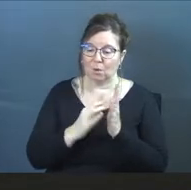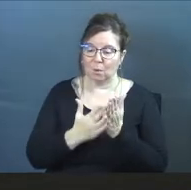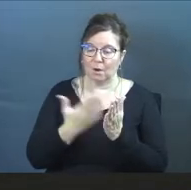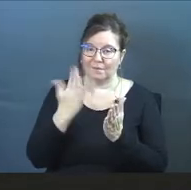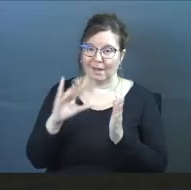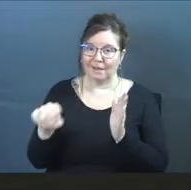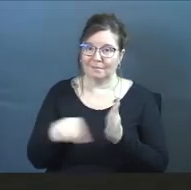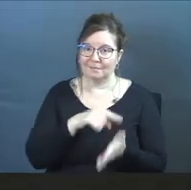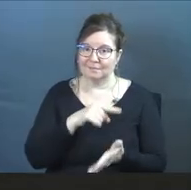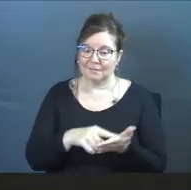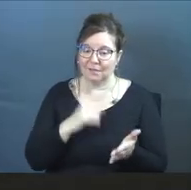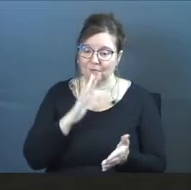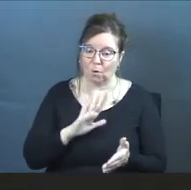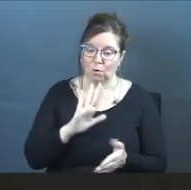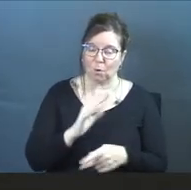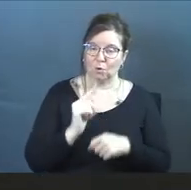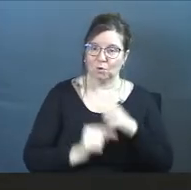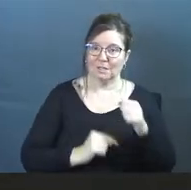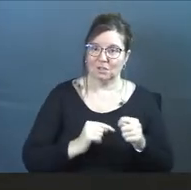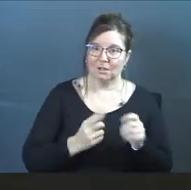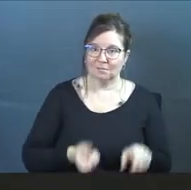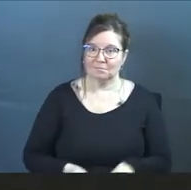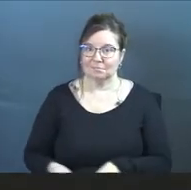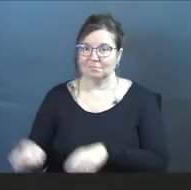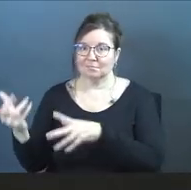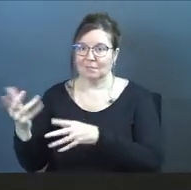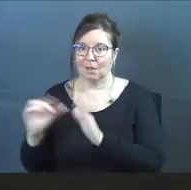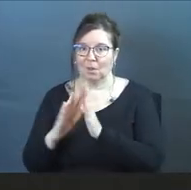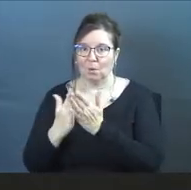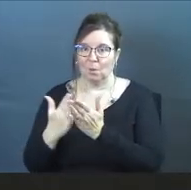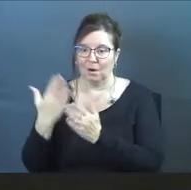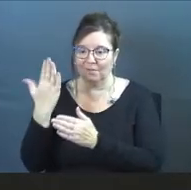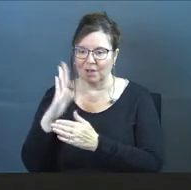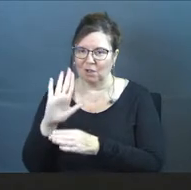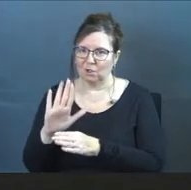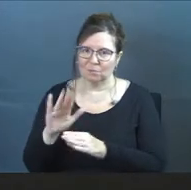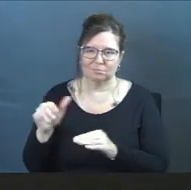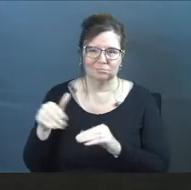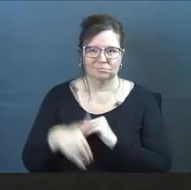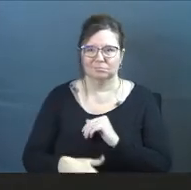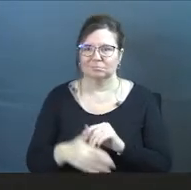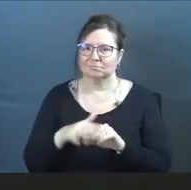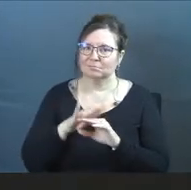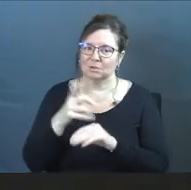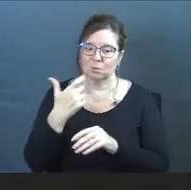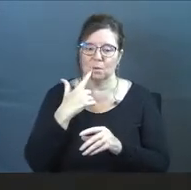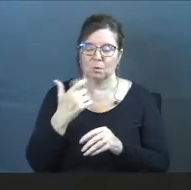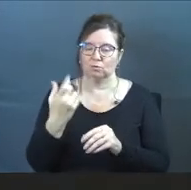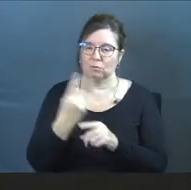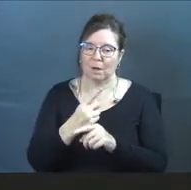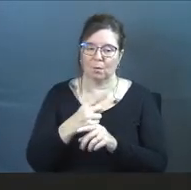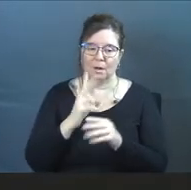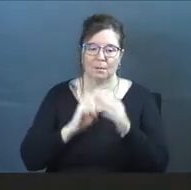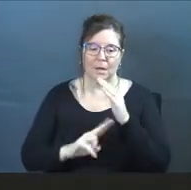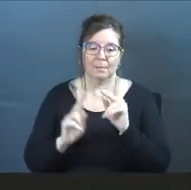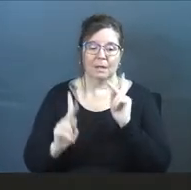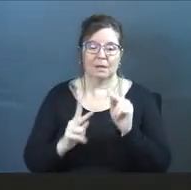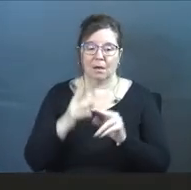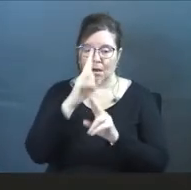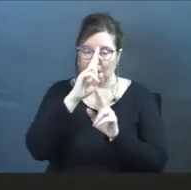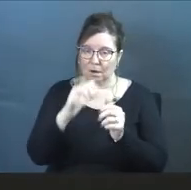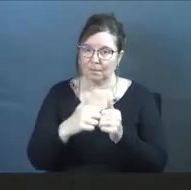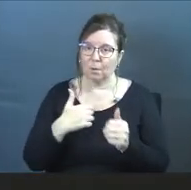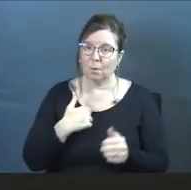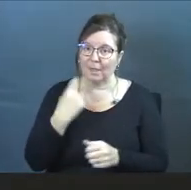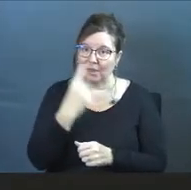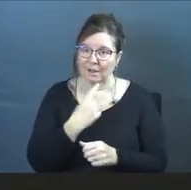the sake of your tradition. You hypocrites. Isaiah was right when he prophesied about you. These people honor me